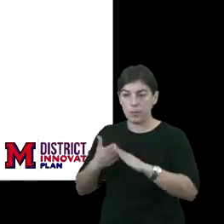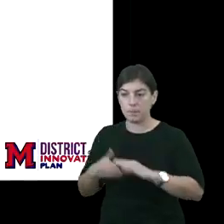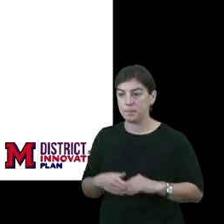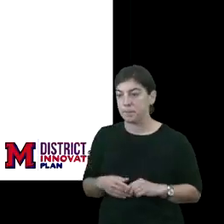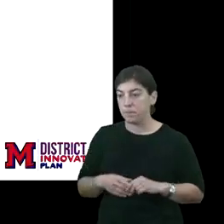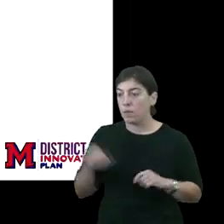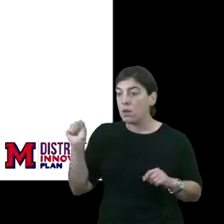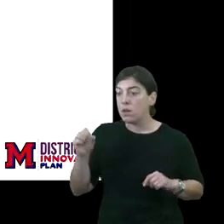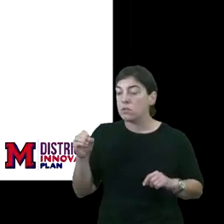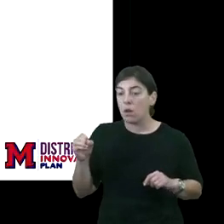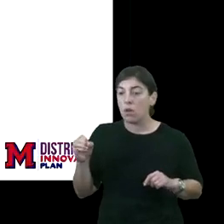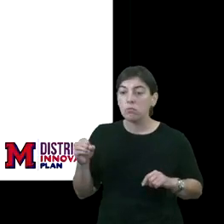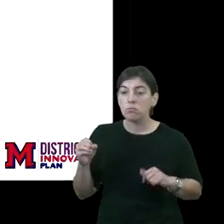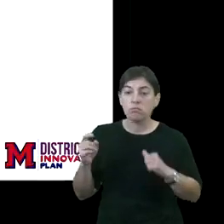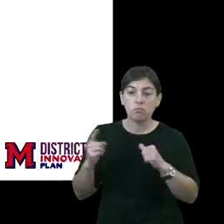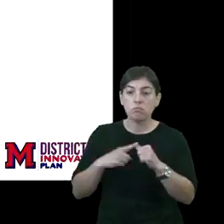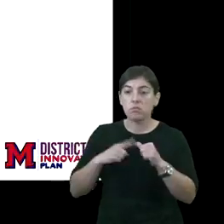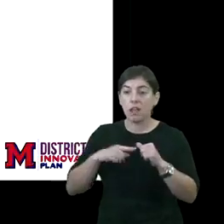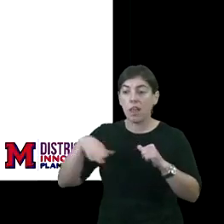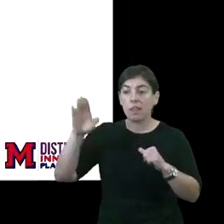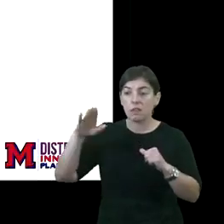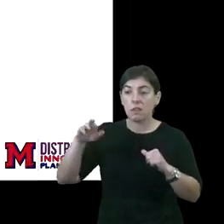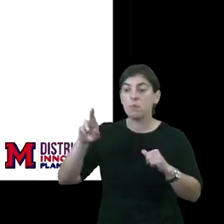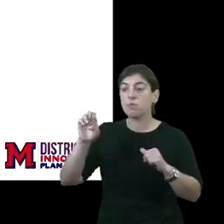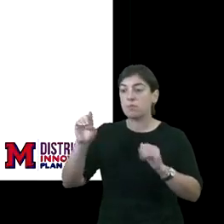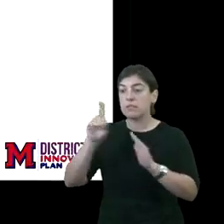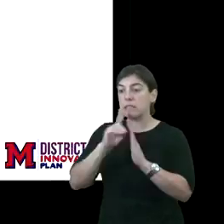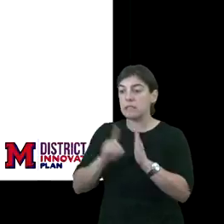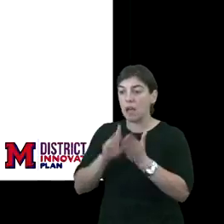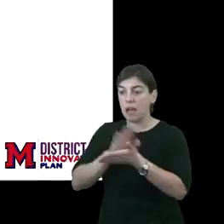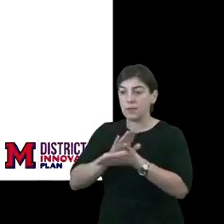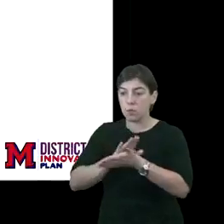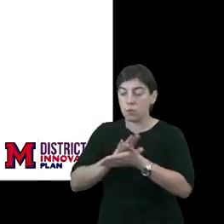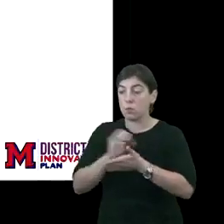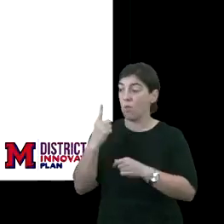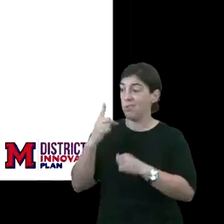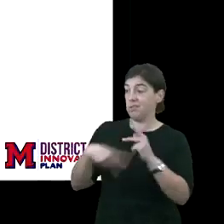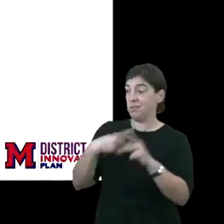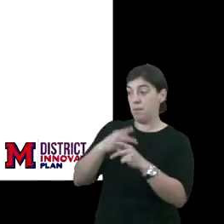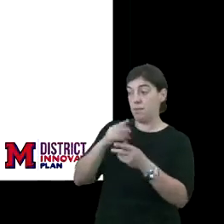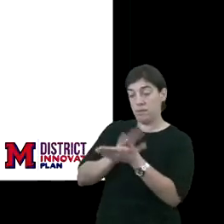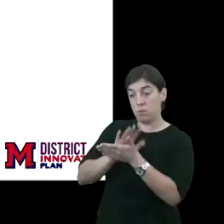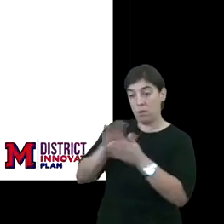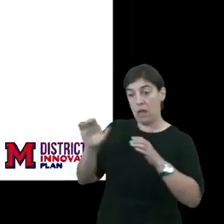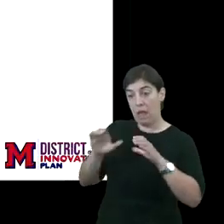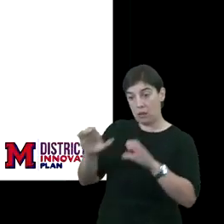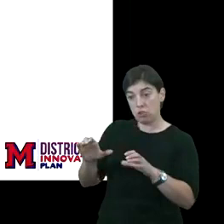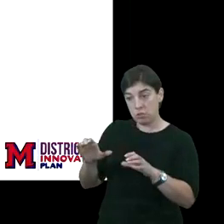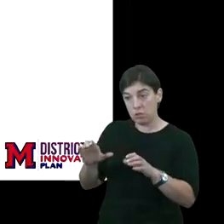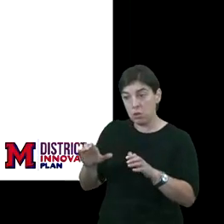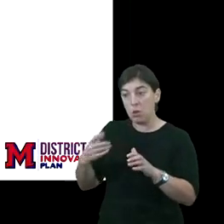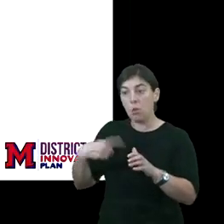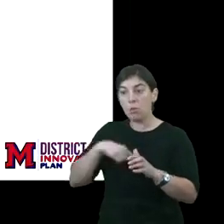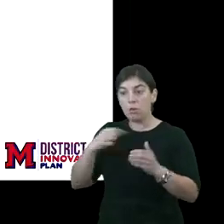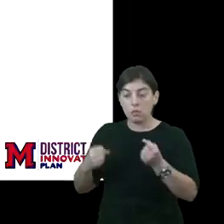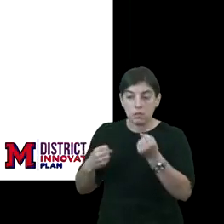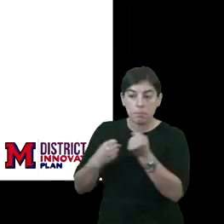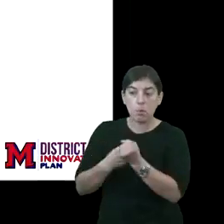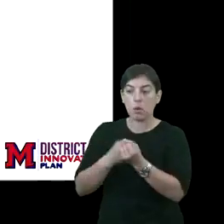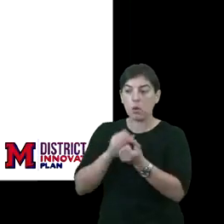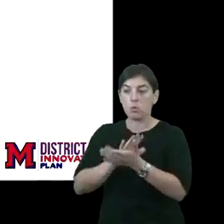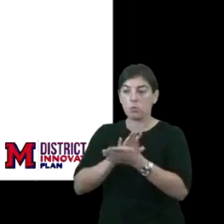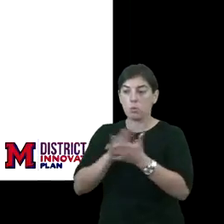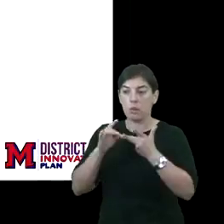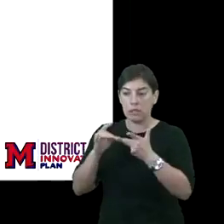And so let's just start with at the top redesign school. So one type of school action is where we support a school